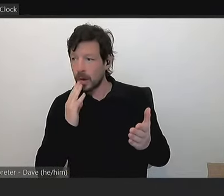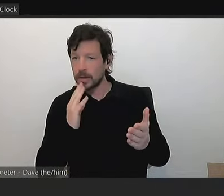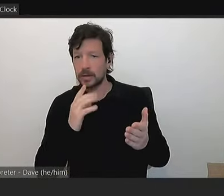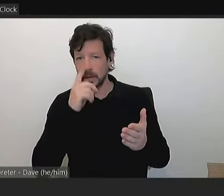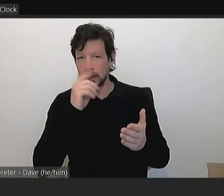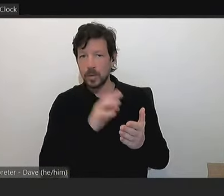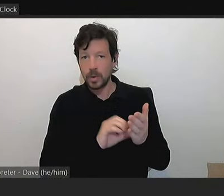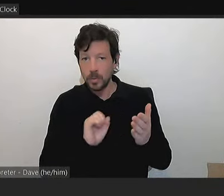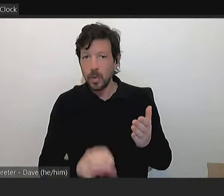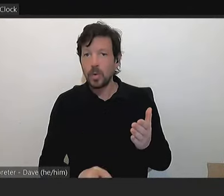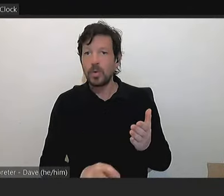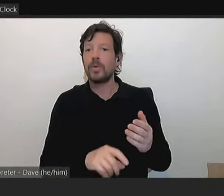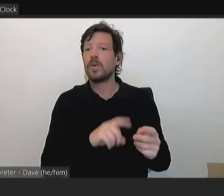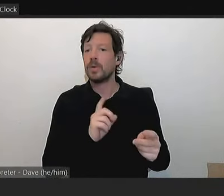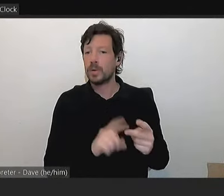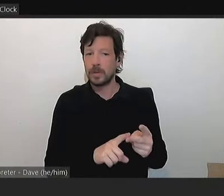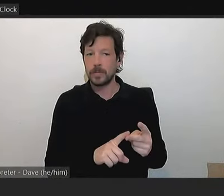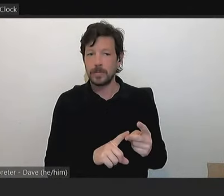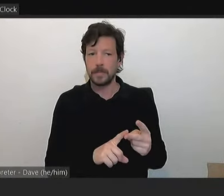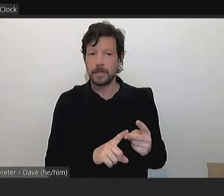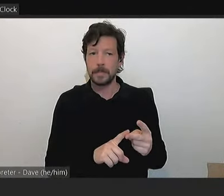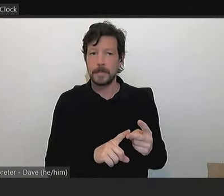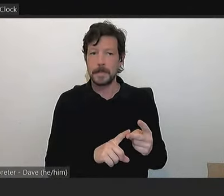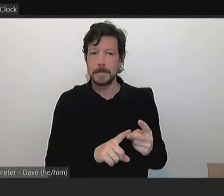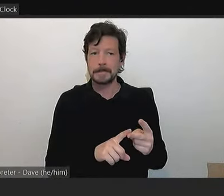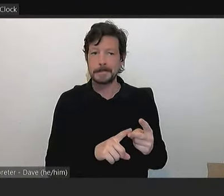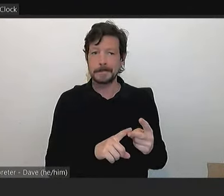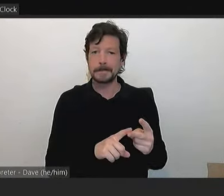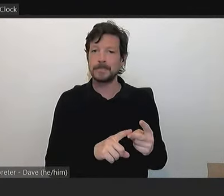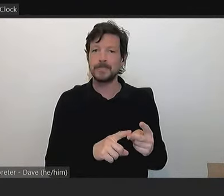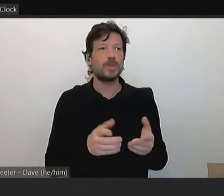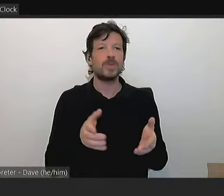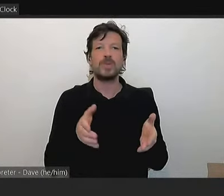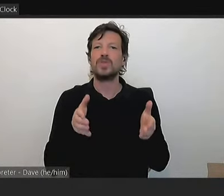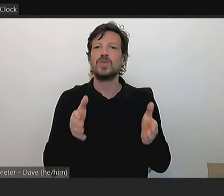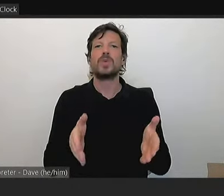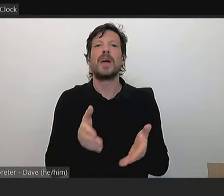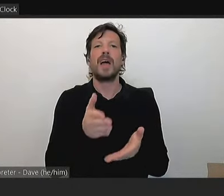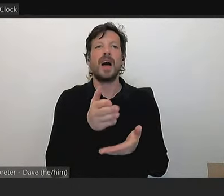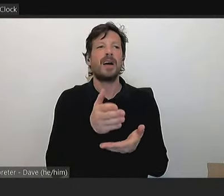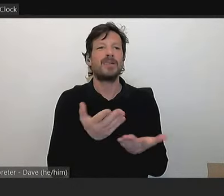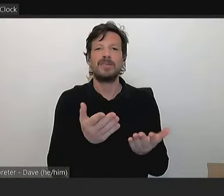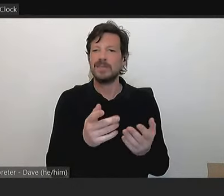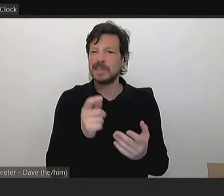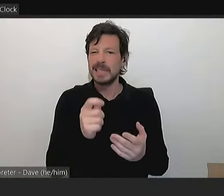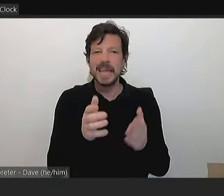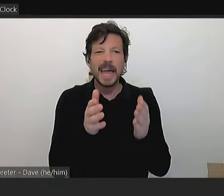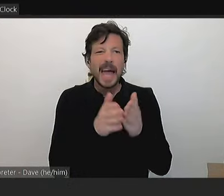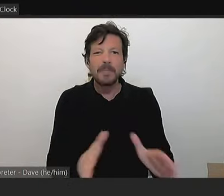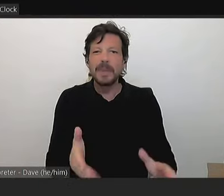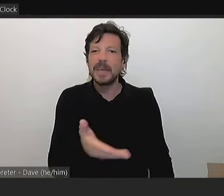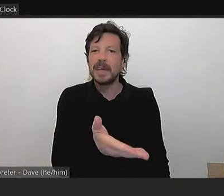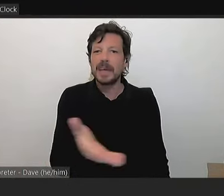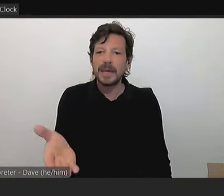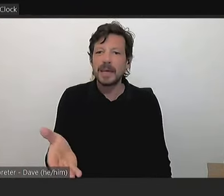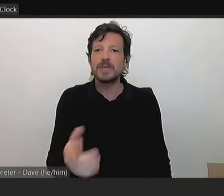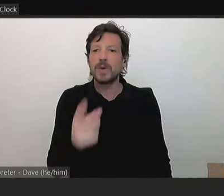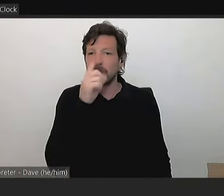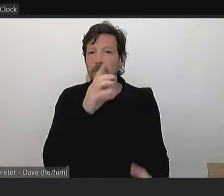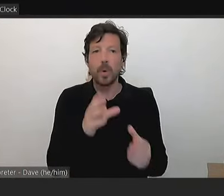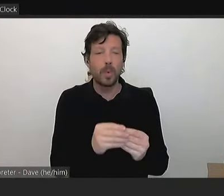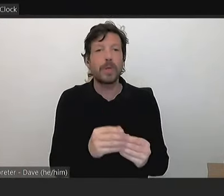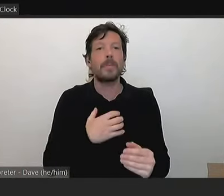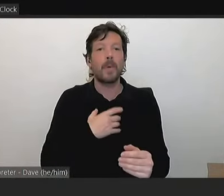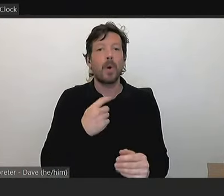question was, um, has been in the street as half empty at night time for those residents who have more than one car. Um,